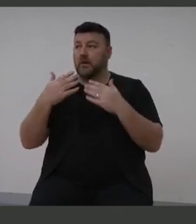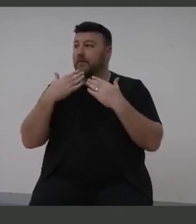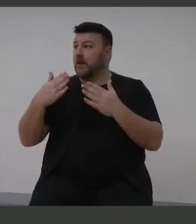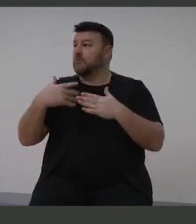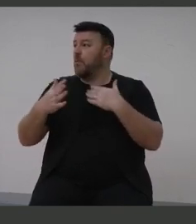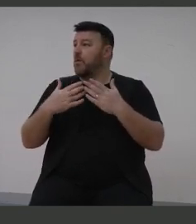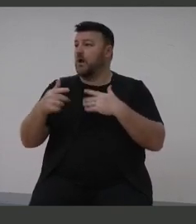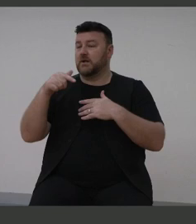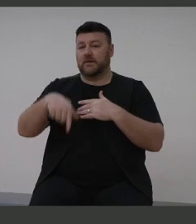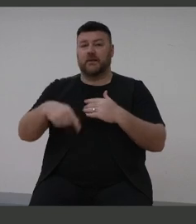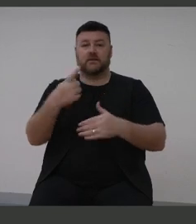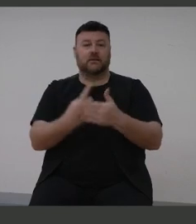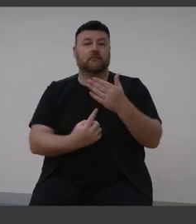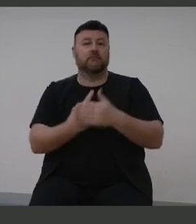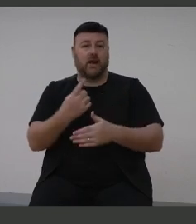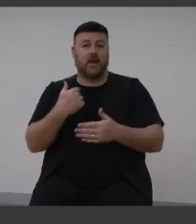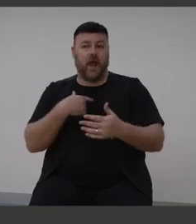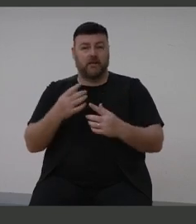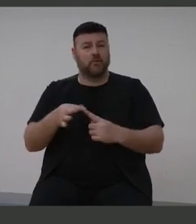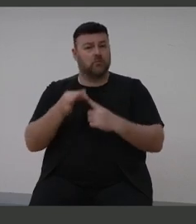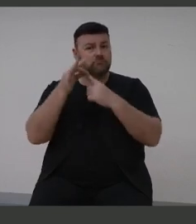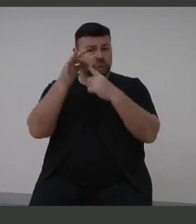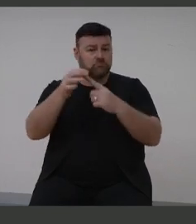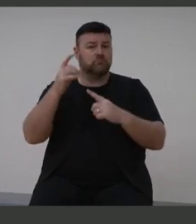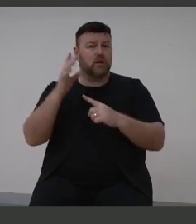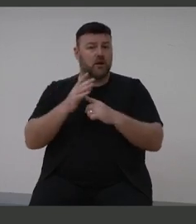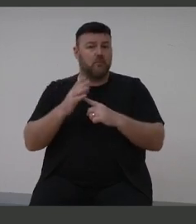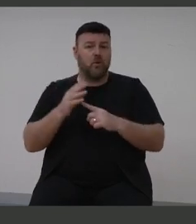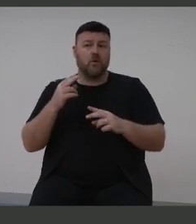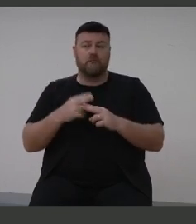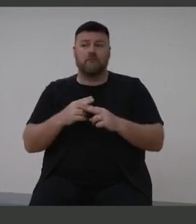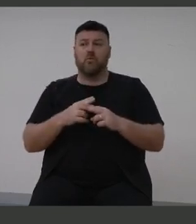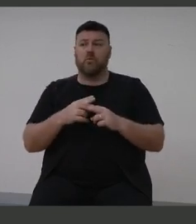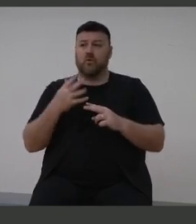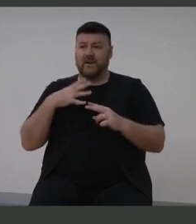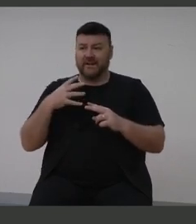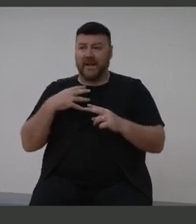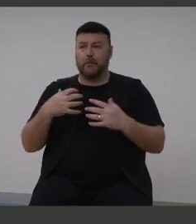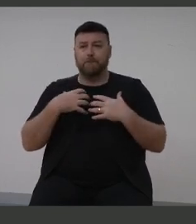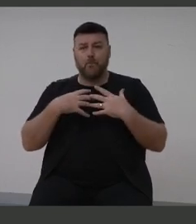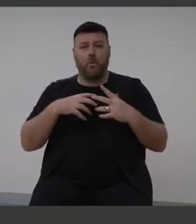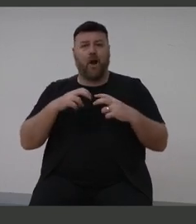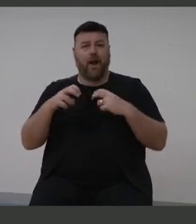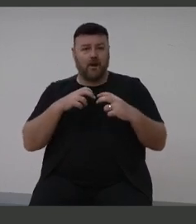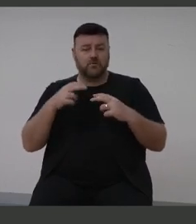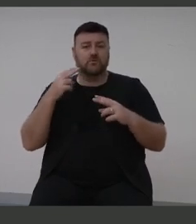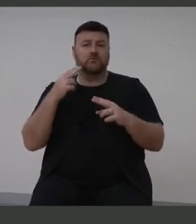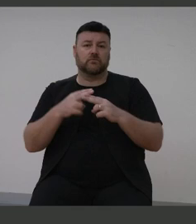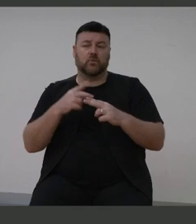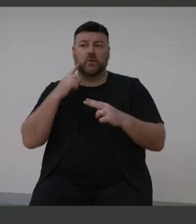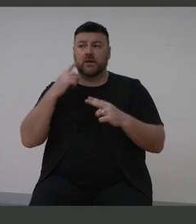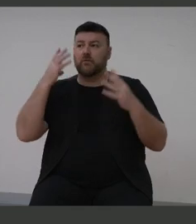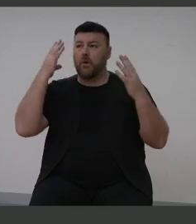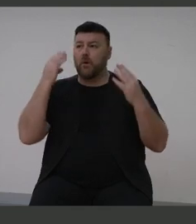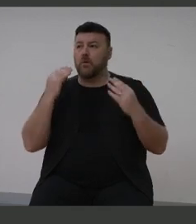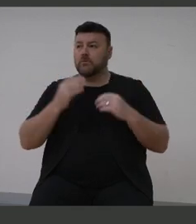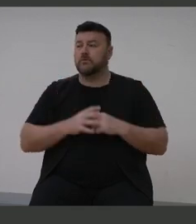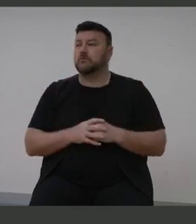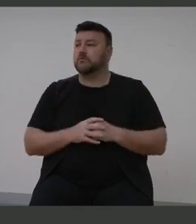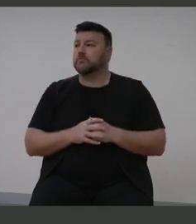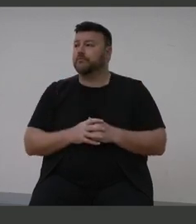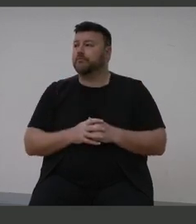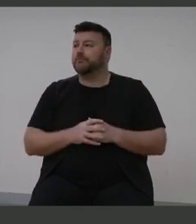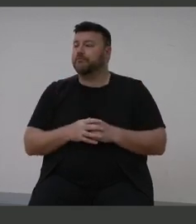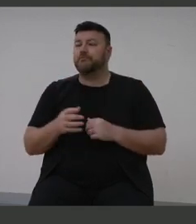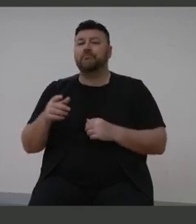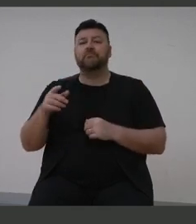important forum for highlighting the importance of stronger action and early intervention when it comes to hearing loss. Sophie is